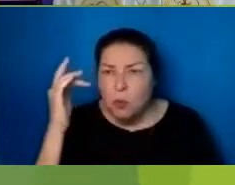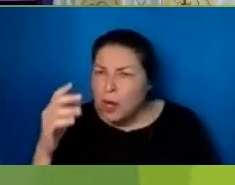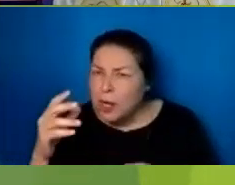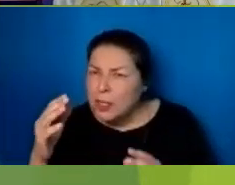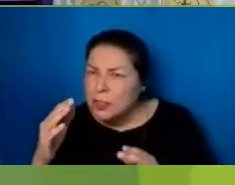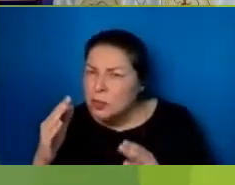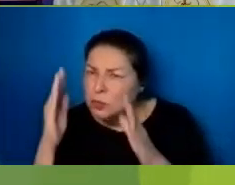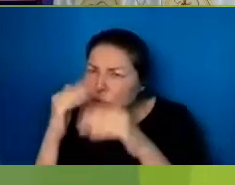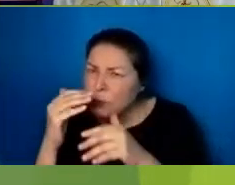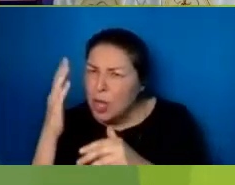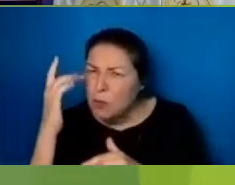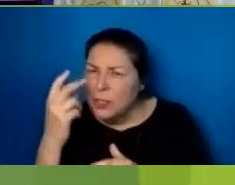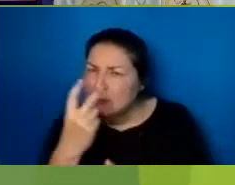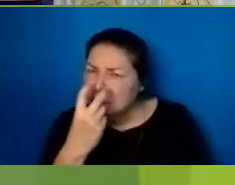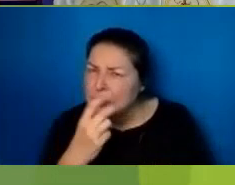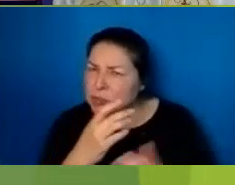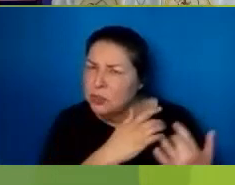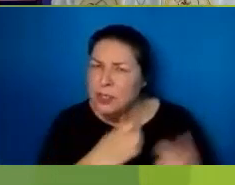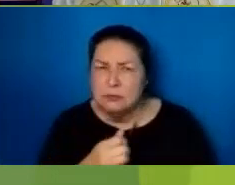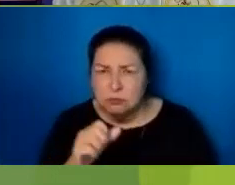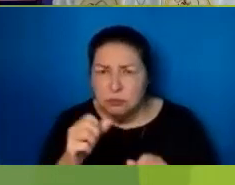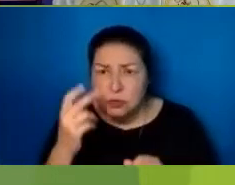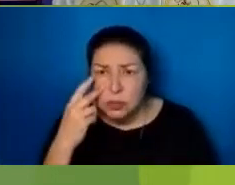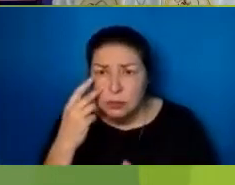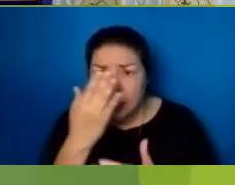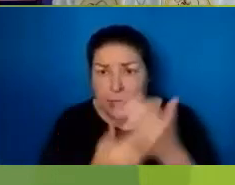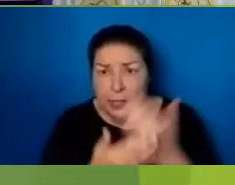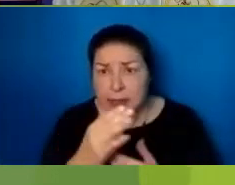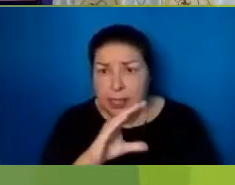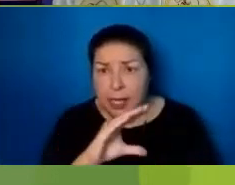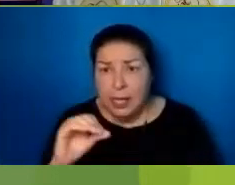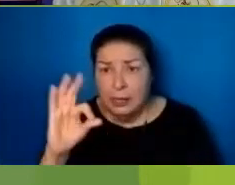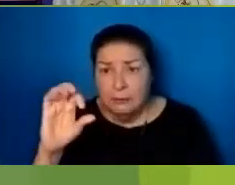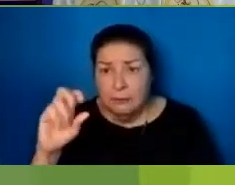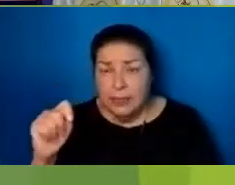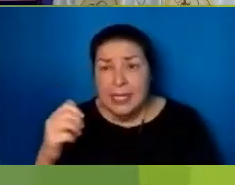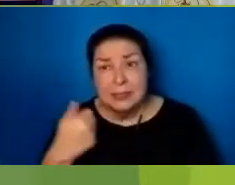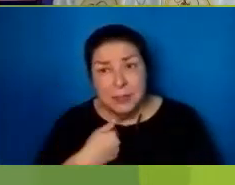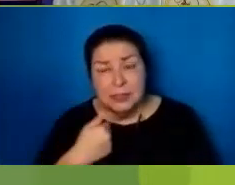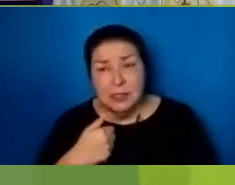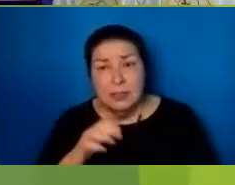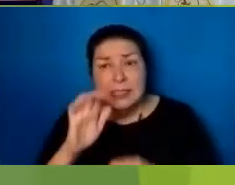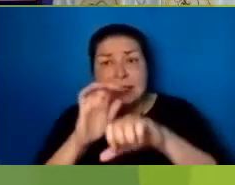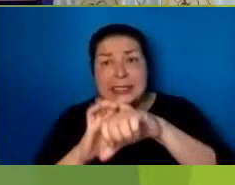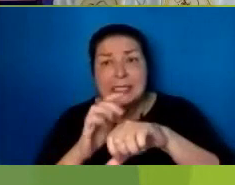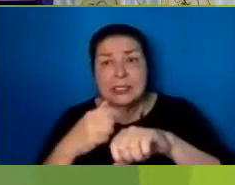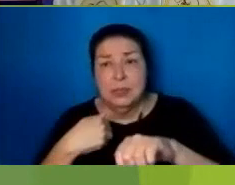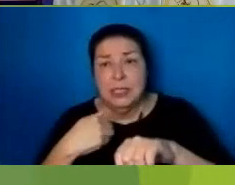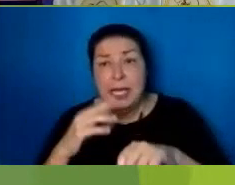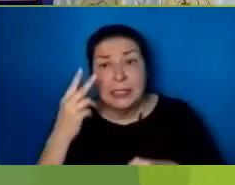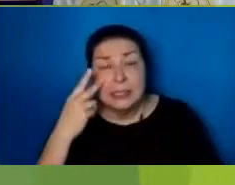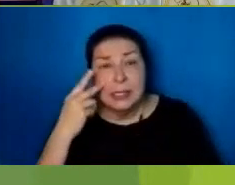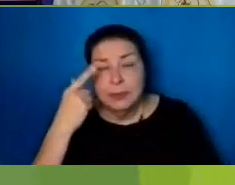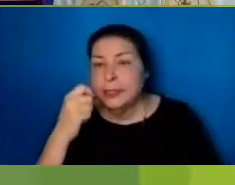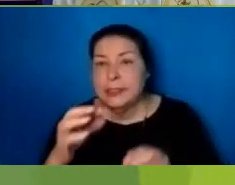in your heart? See my hands and my feet? That it is I myself Touch me and see For a spirit